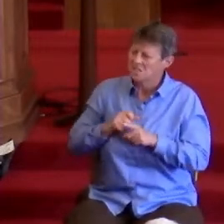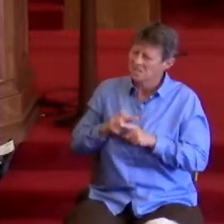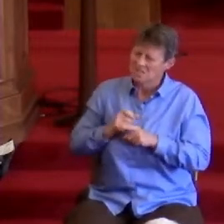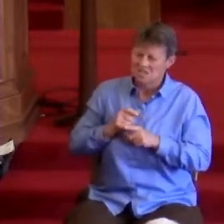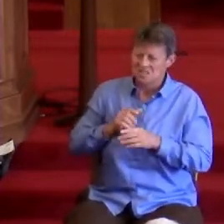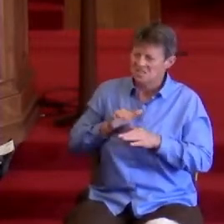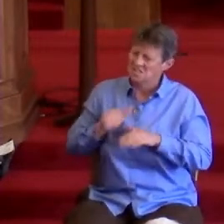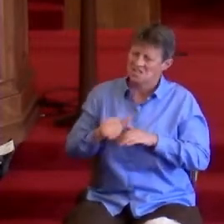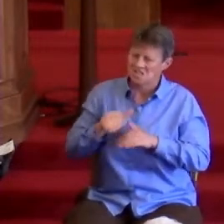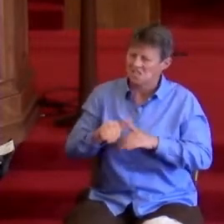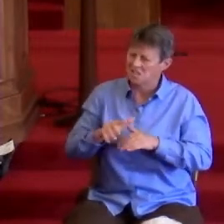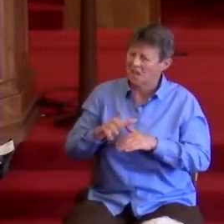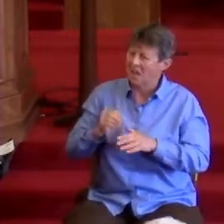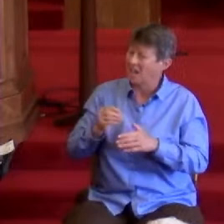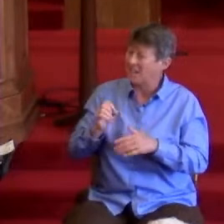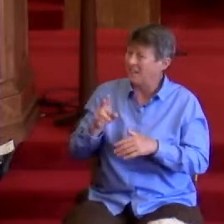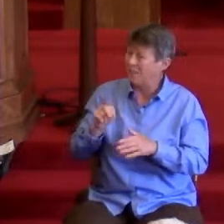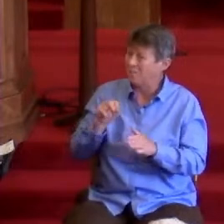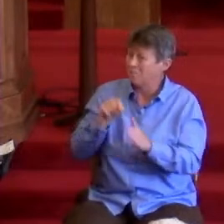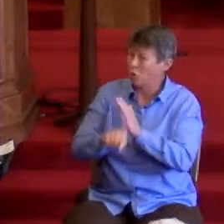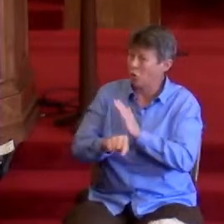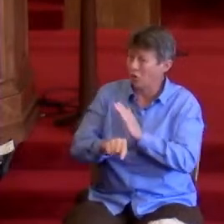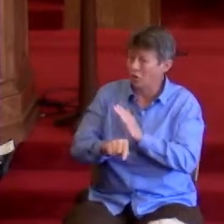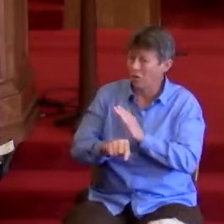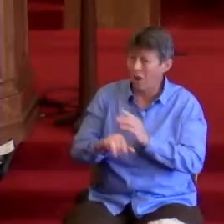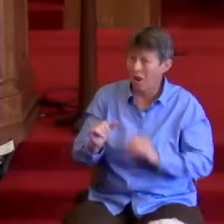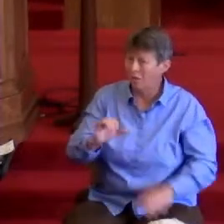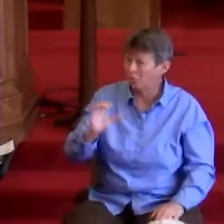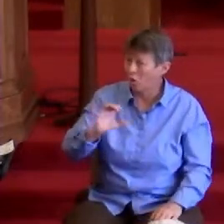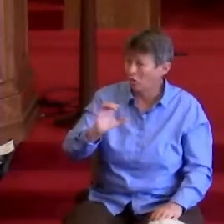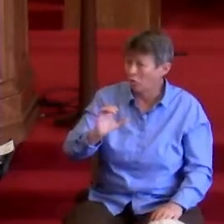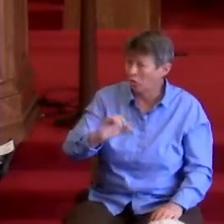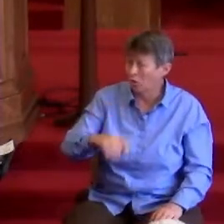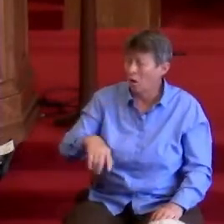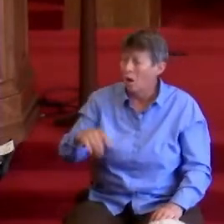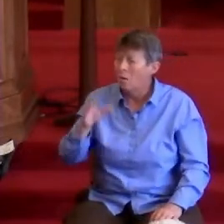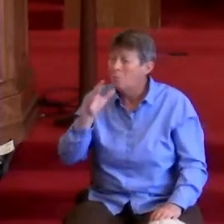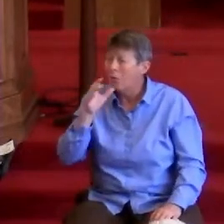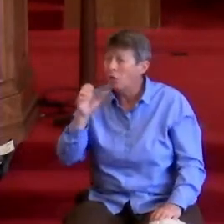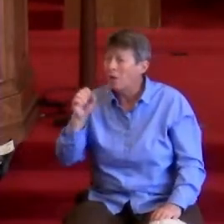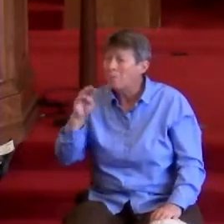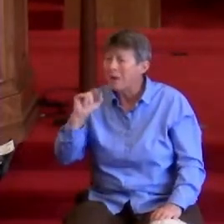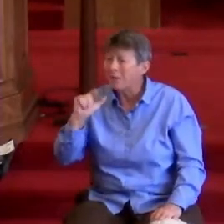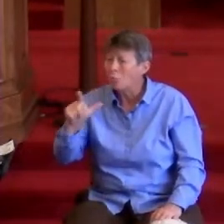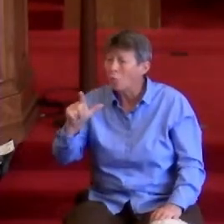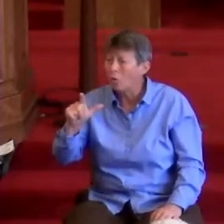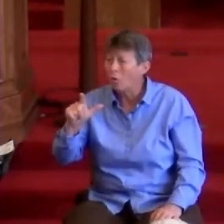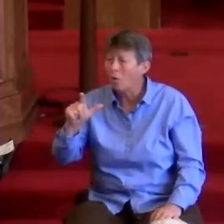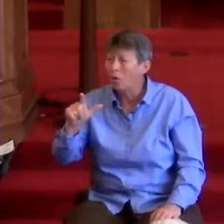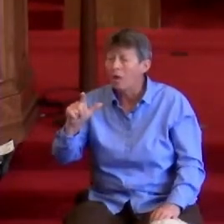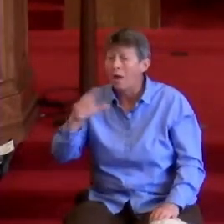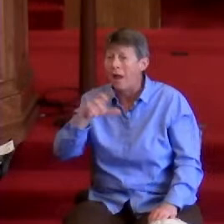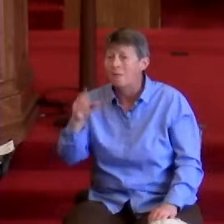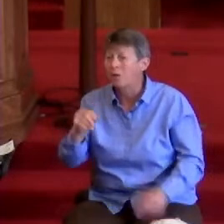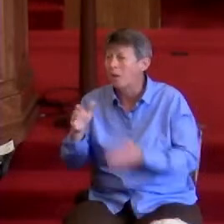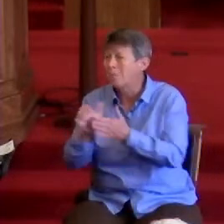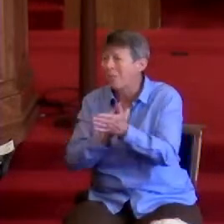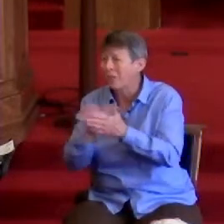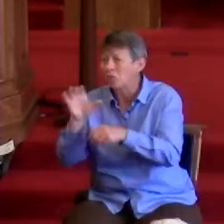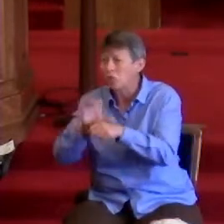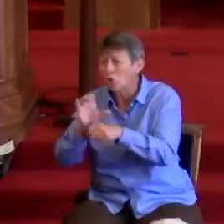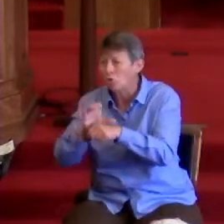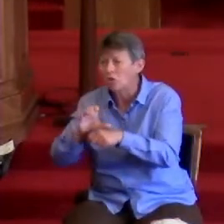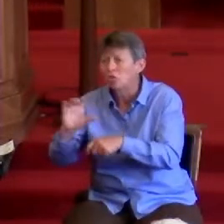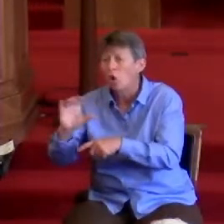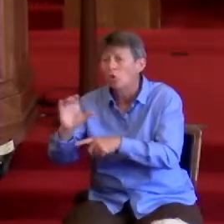Catholics. Charlottesville. Mother Emanuel African Methodist Church in Charleston. The massacre of